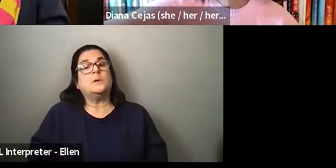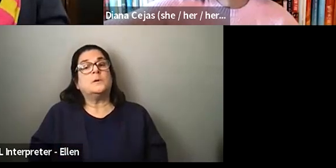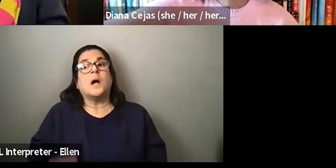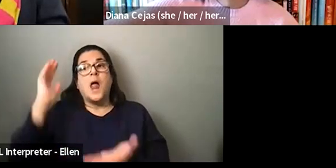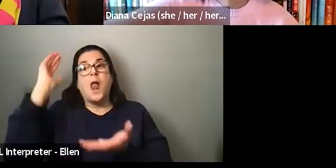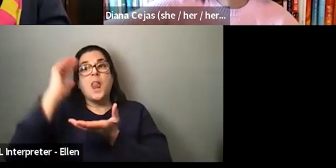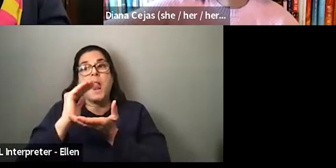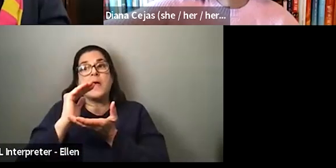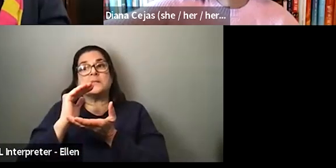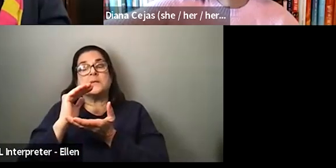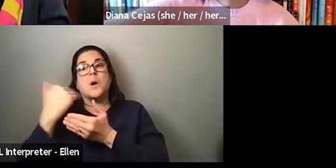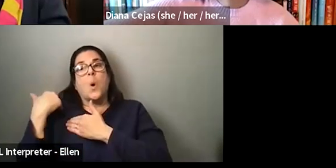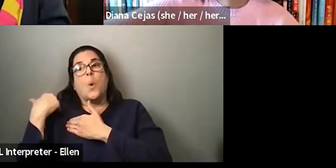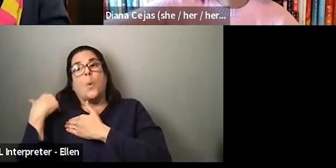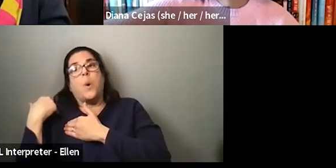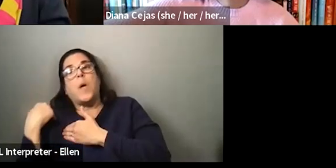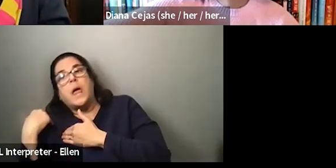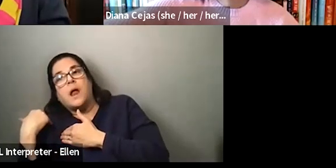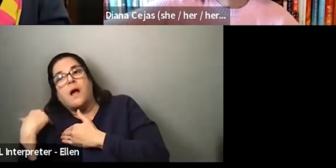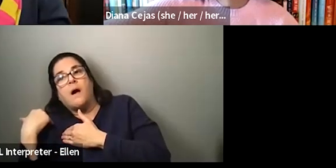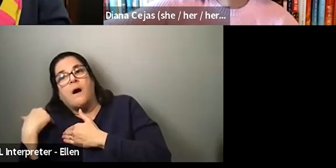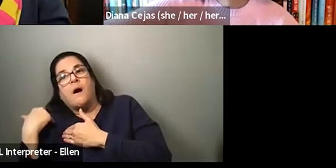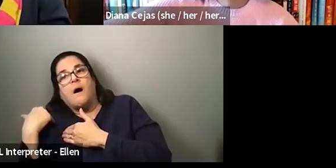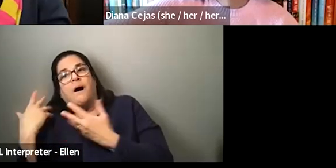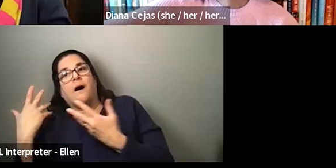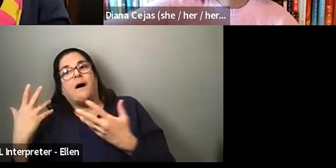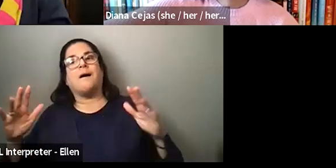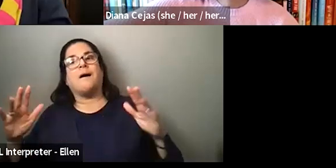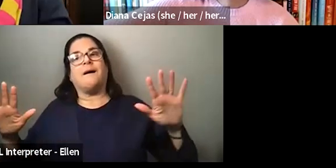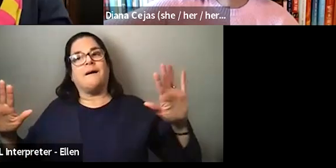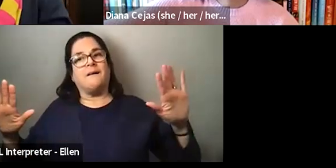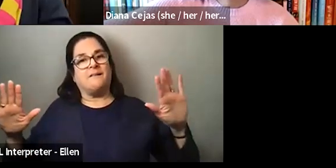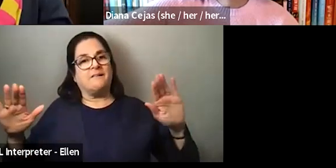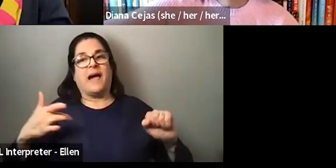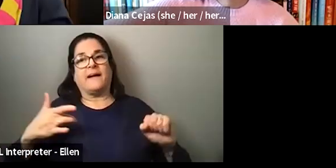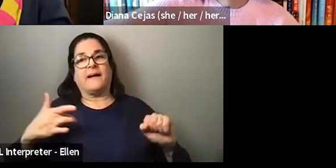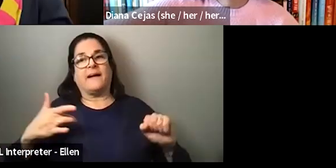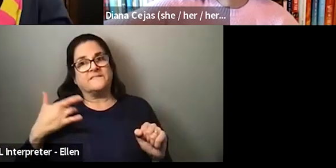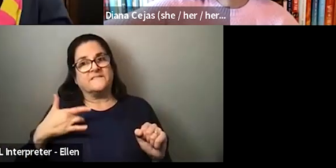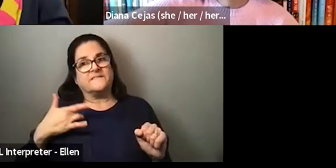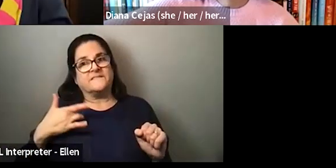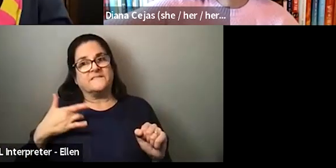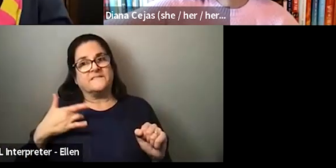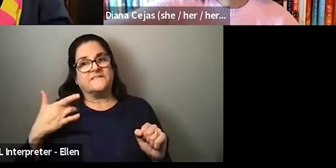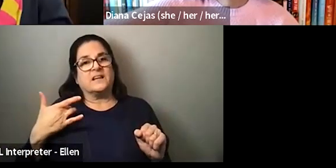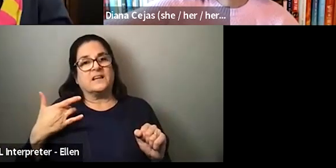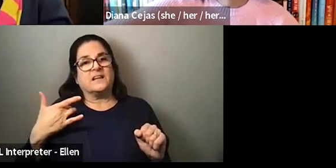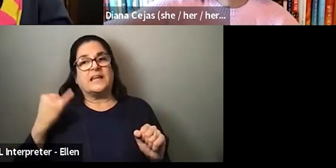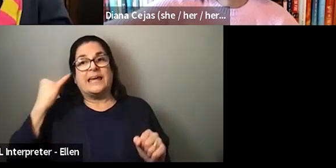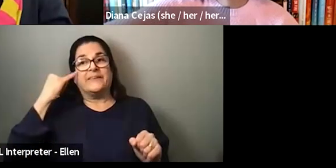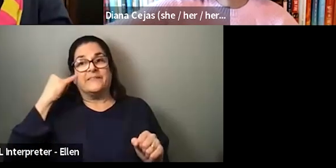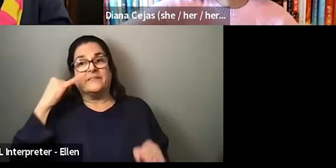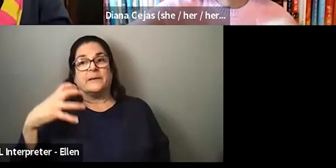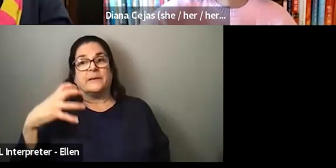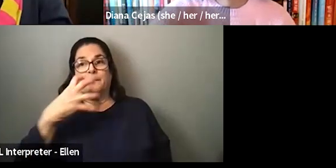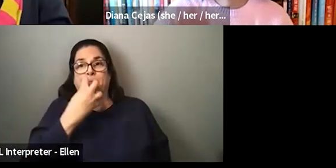that's coming in. Um, there are certain times where I always, where I felt like, um, not disclosing, um, kind